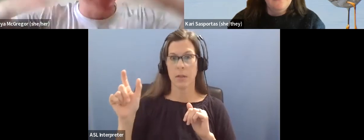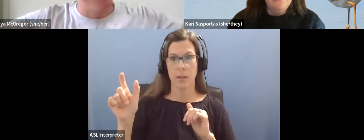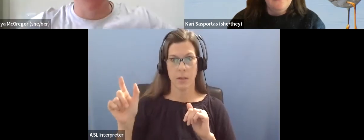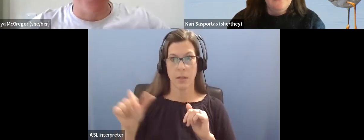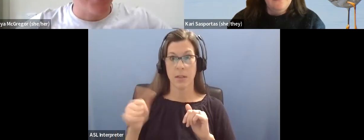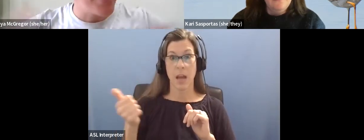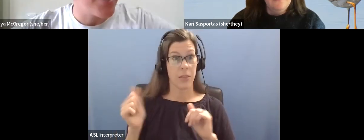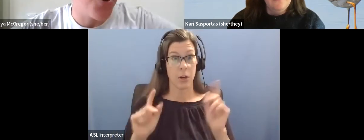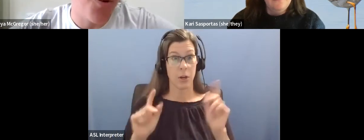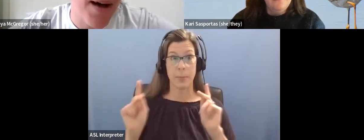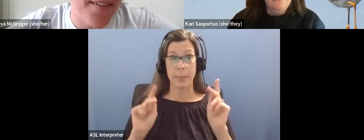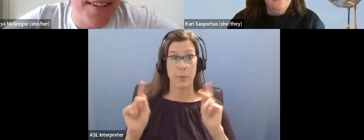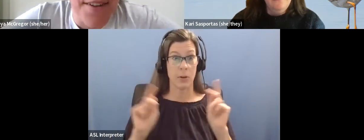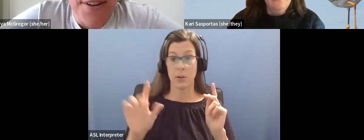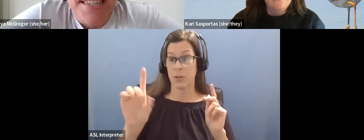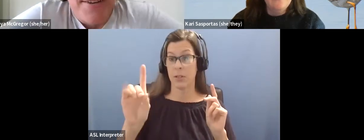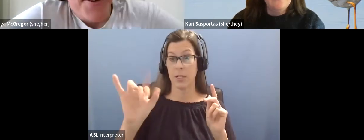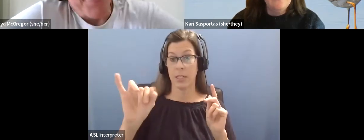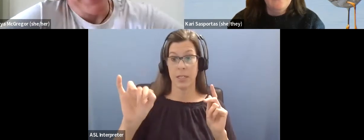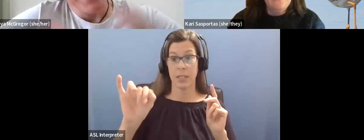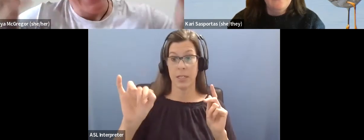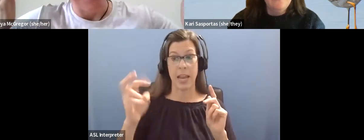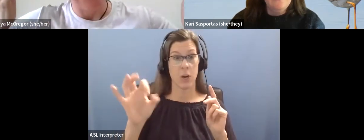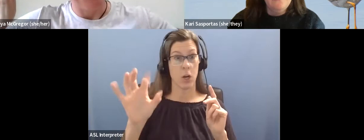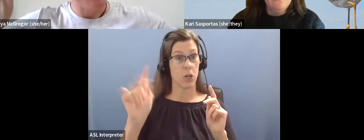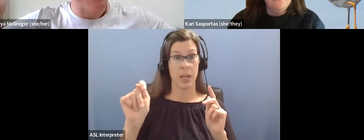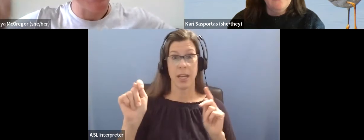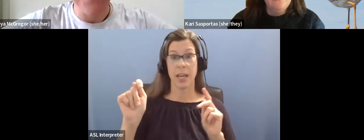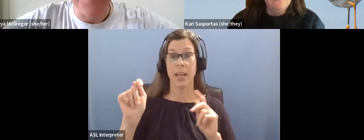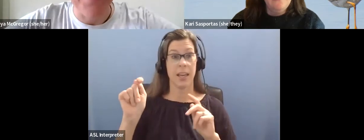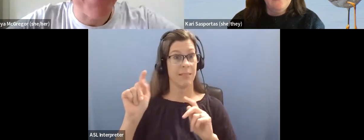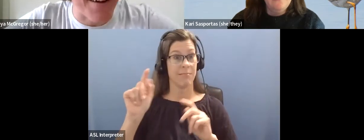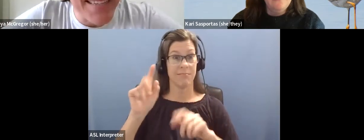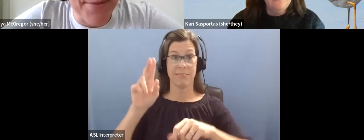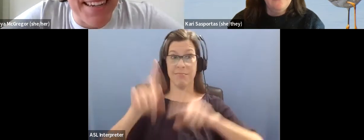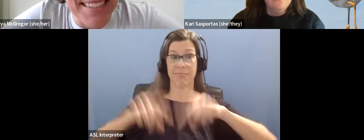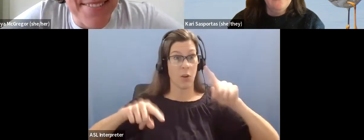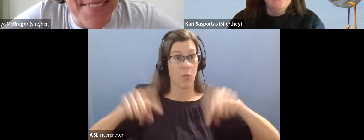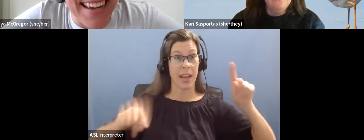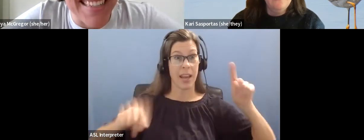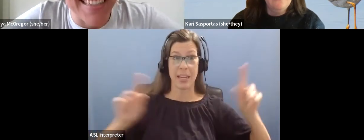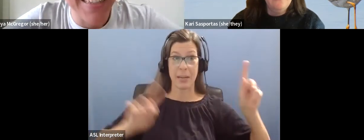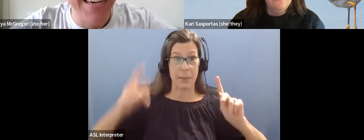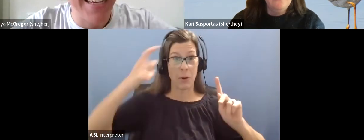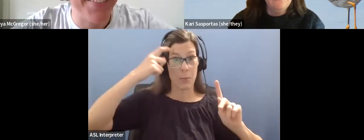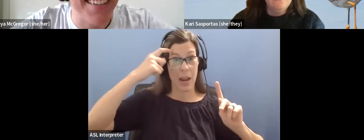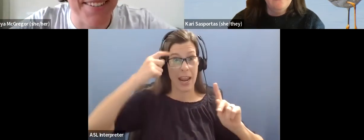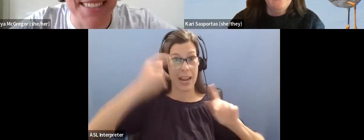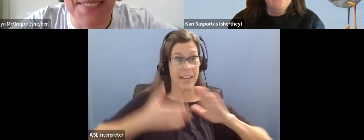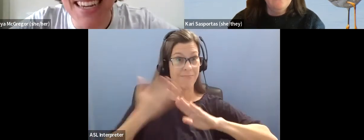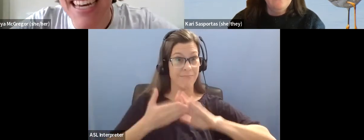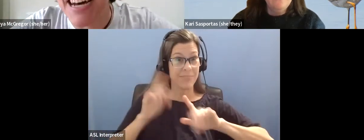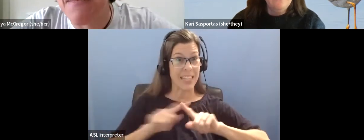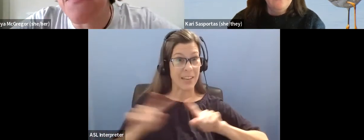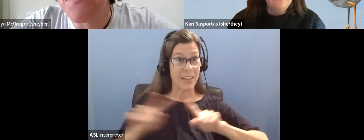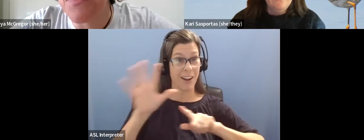neurodivergent, and it's a beautiful thing, and it's a normal part of the diversity of humans. Like how cool is this? That different people's brains operate in different ways. It's, it's really